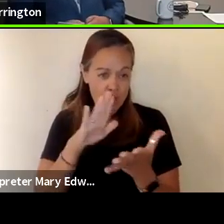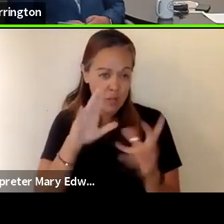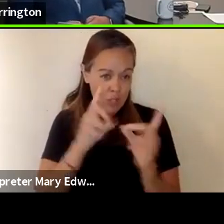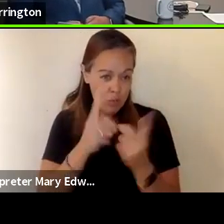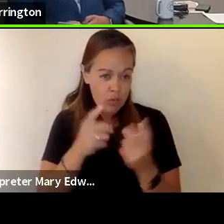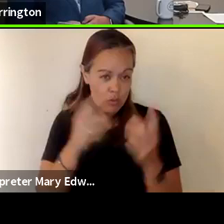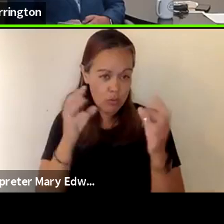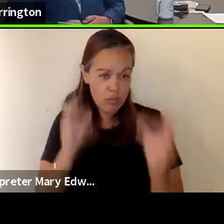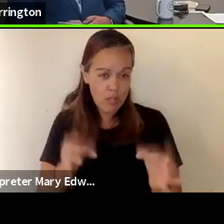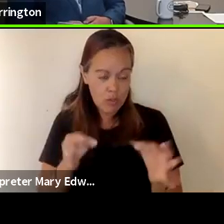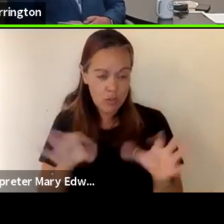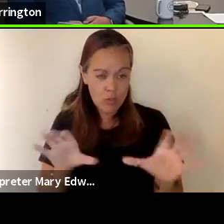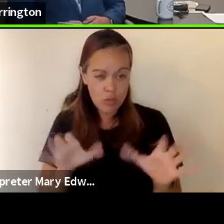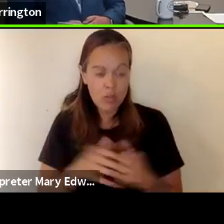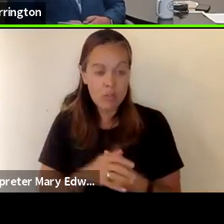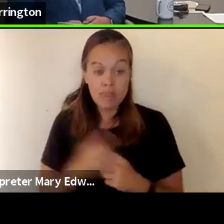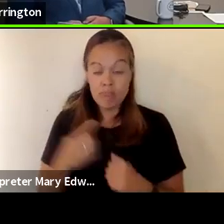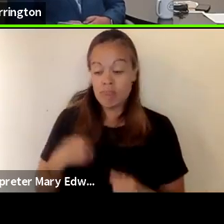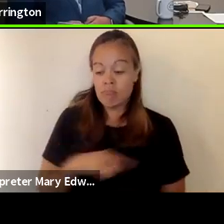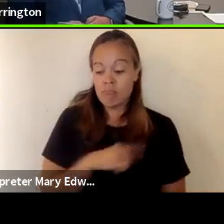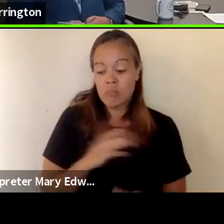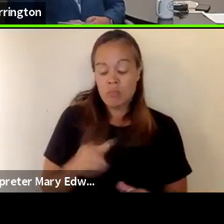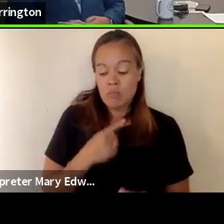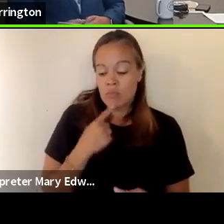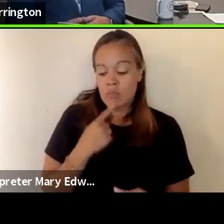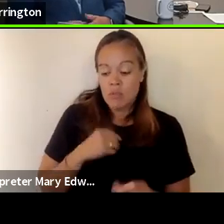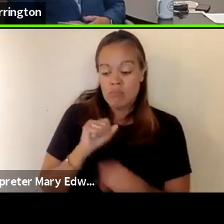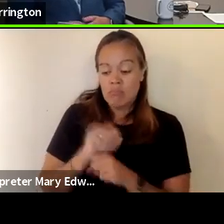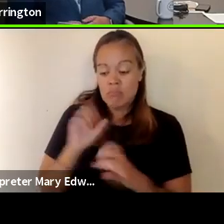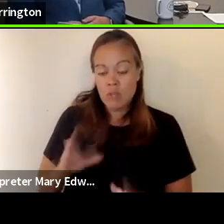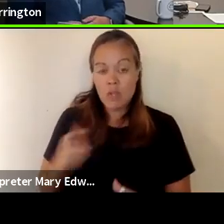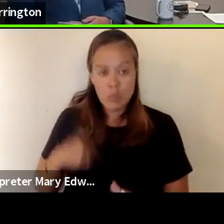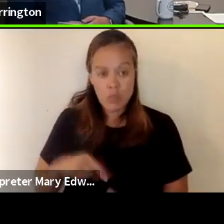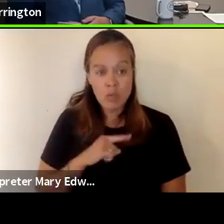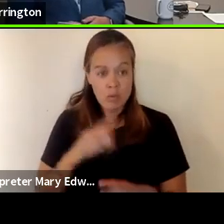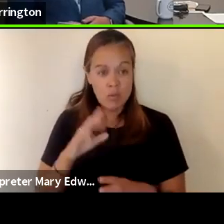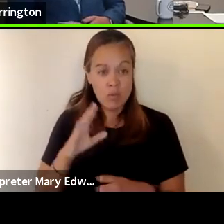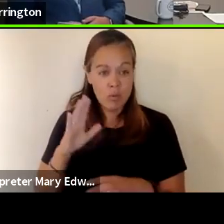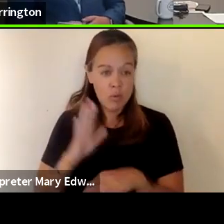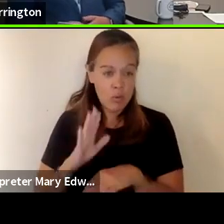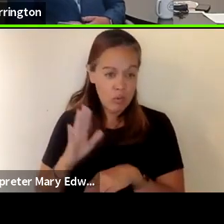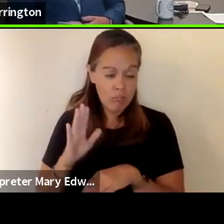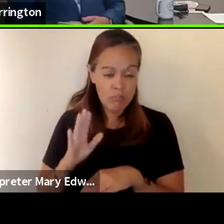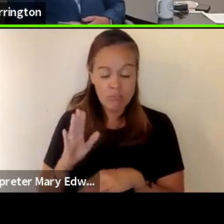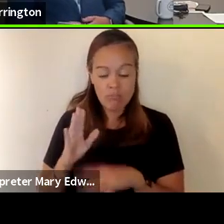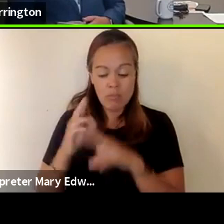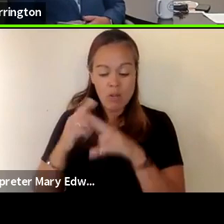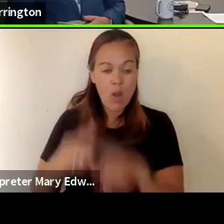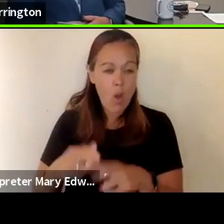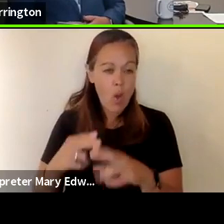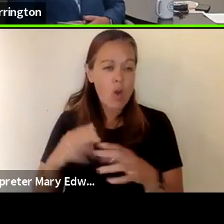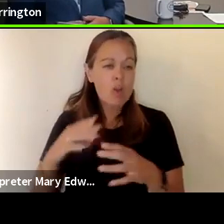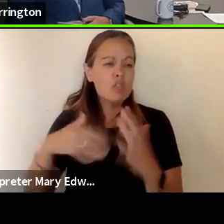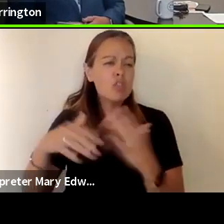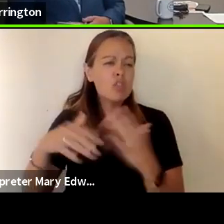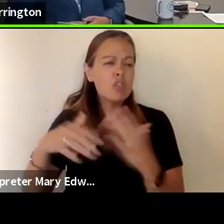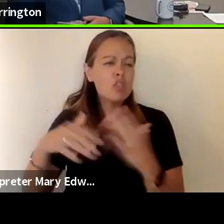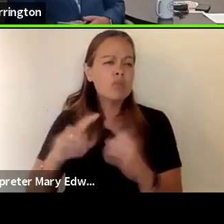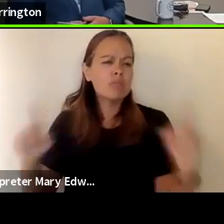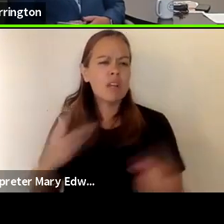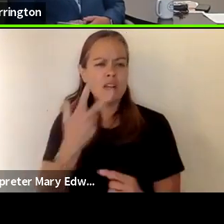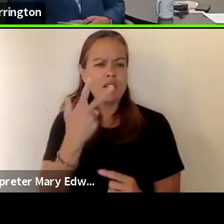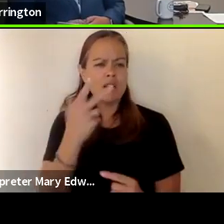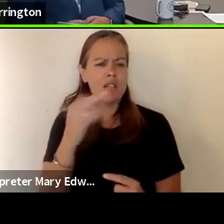our employees we will call social we call it what social distancing three feet is a respectable social